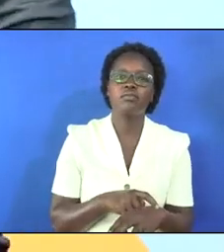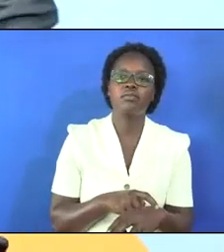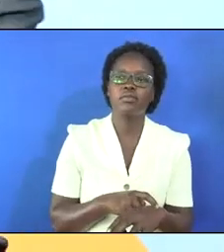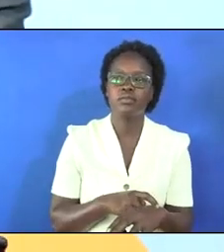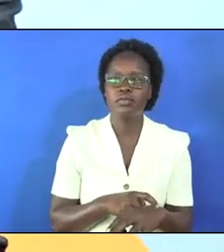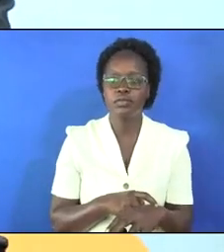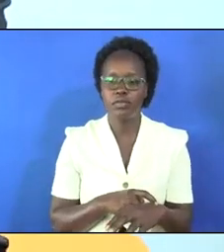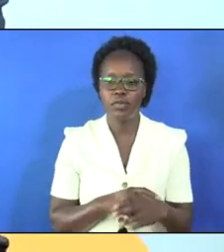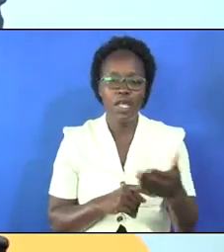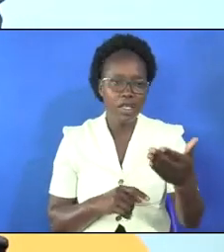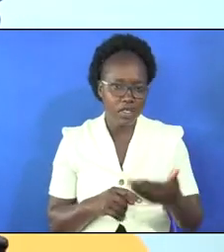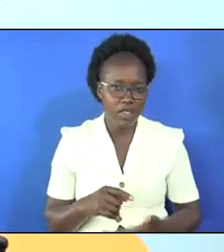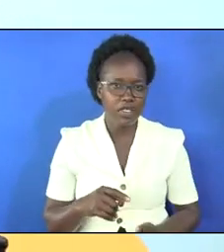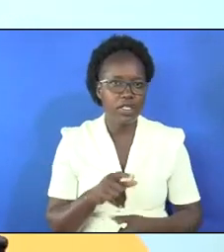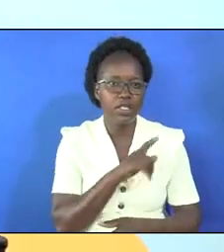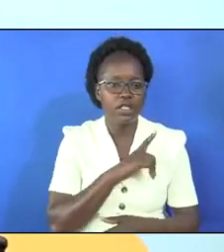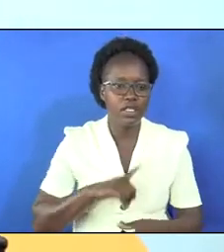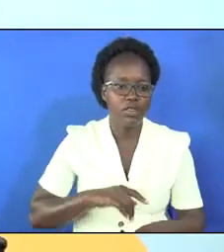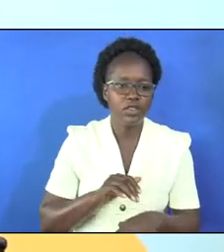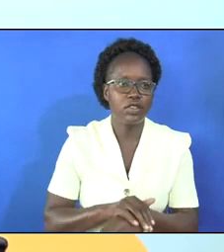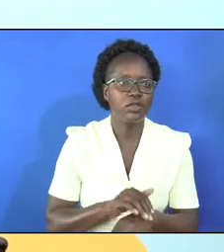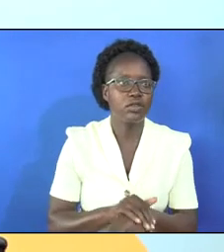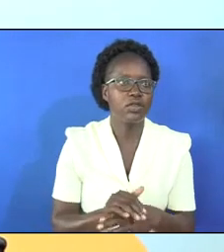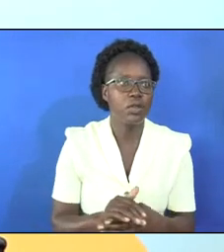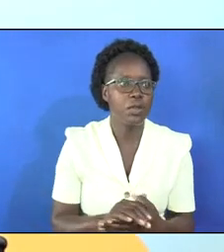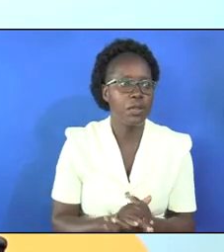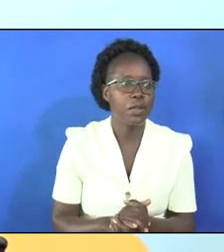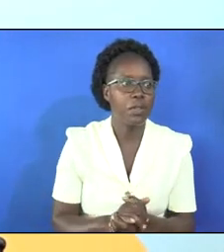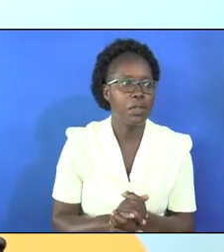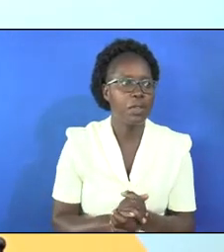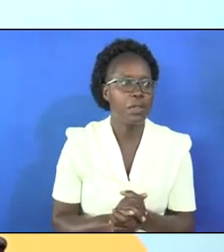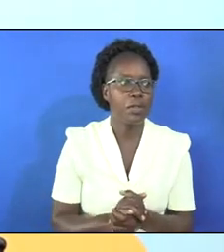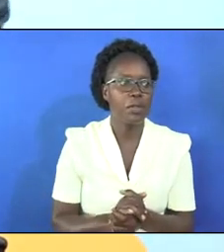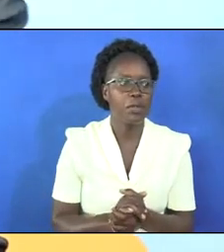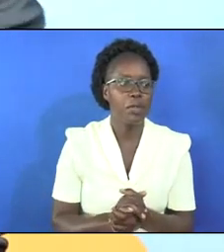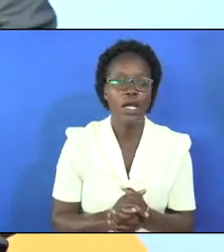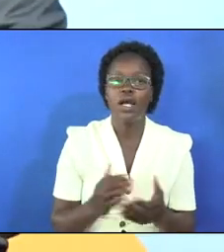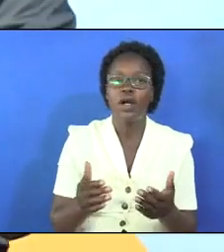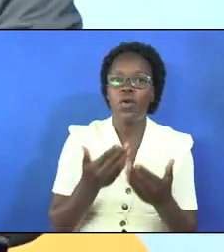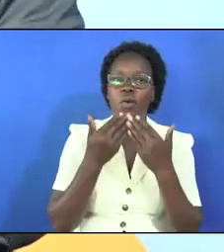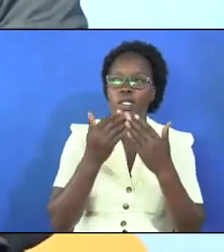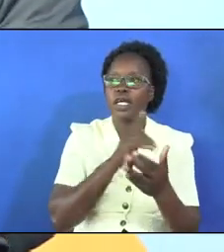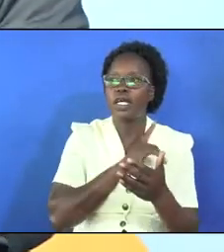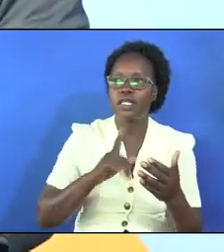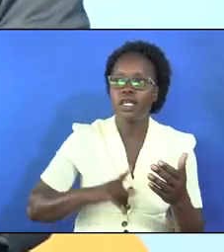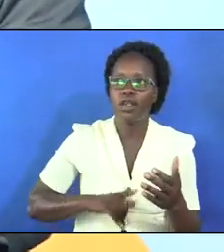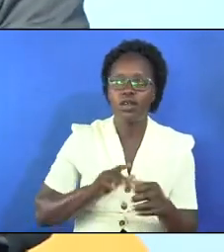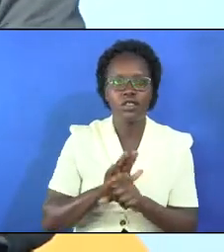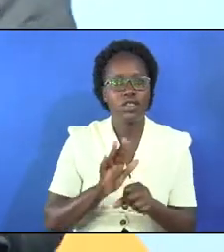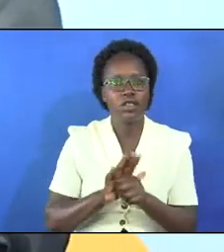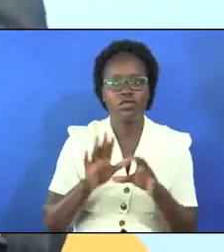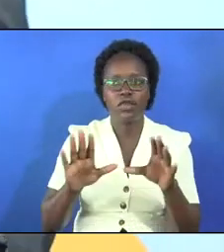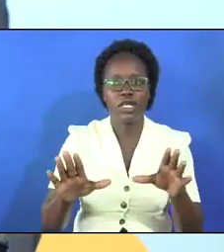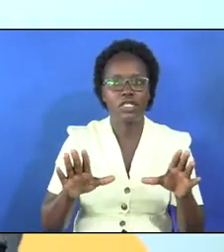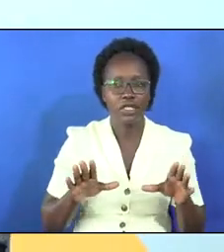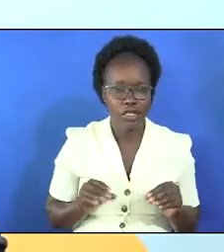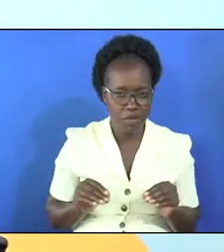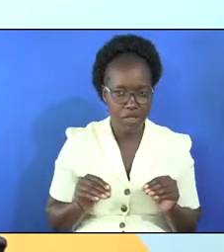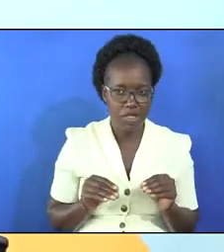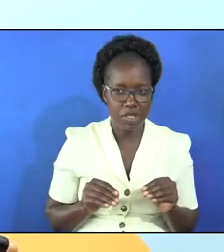now we want to thank the Lord so much for accepting